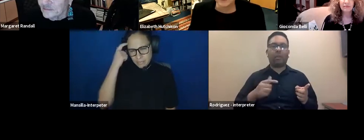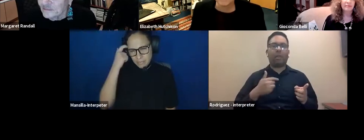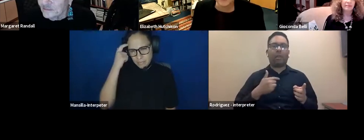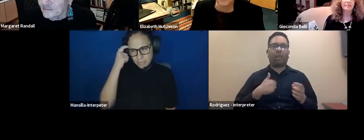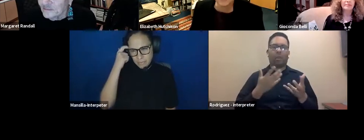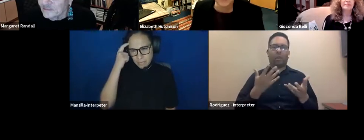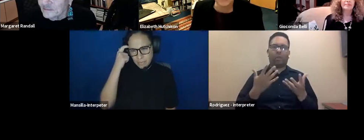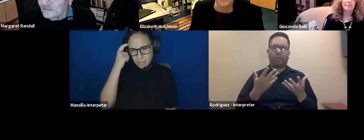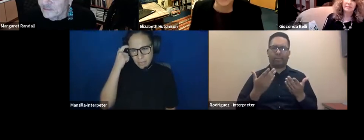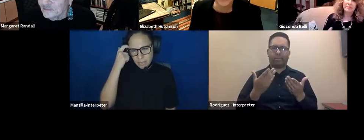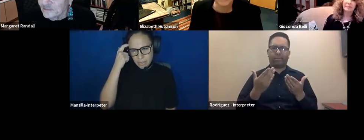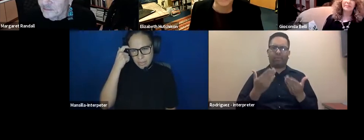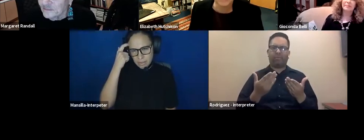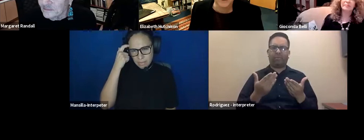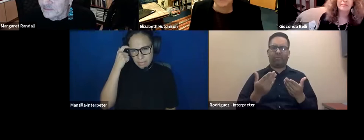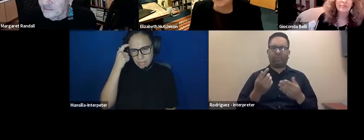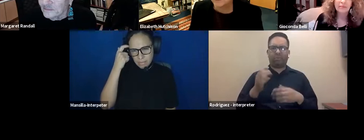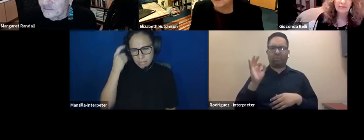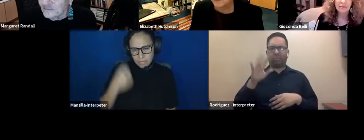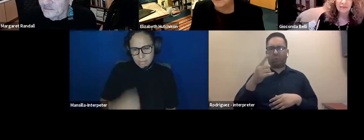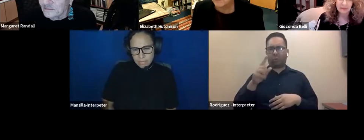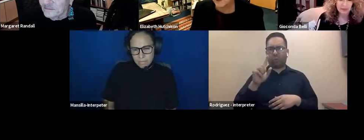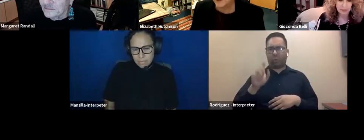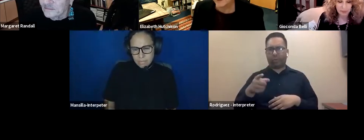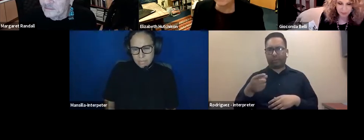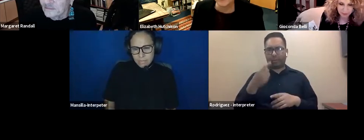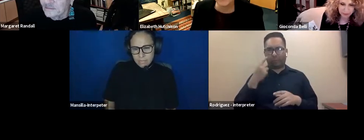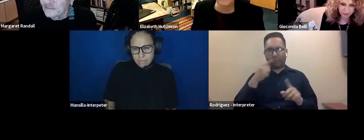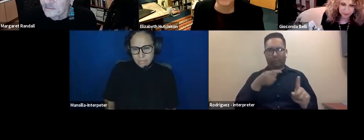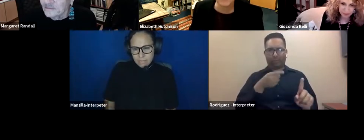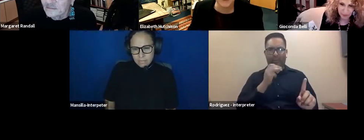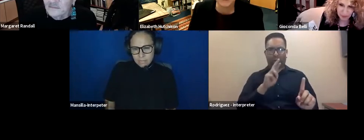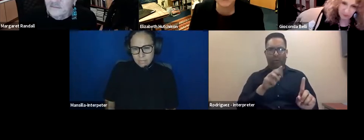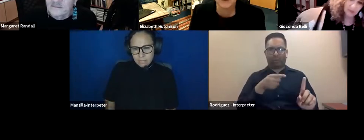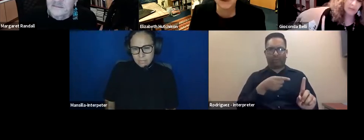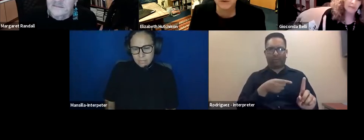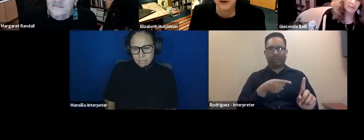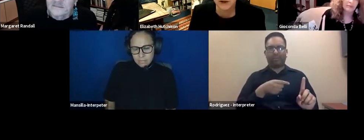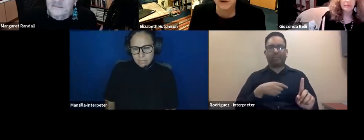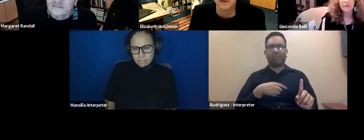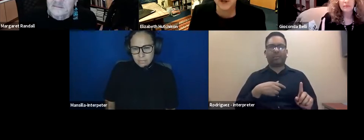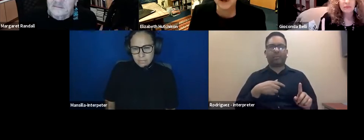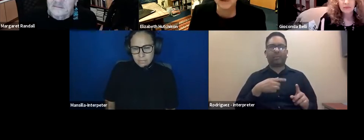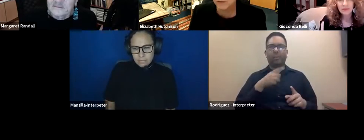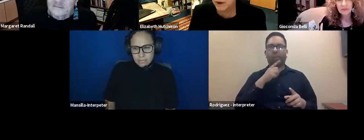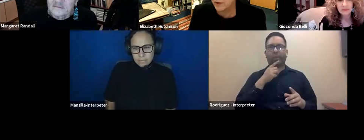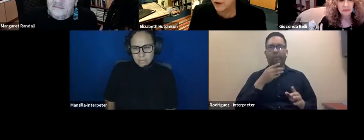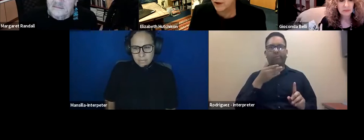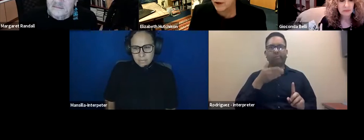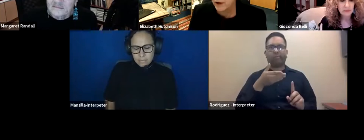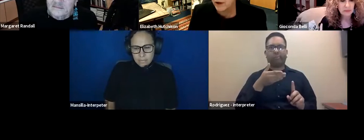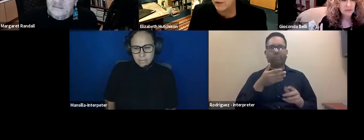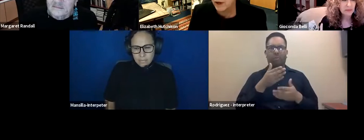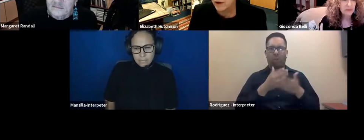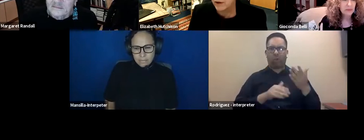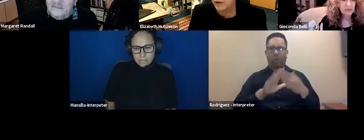question that came in earlier, and this one is for Margaret. Um, and it speaks directly to a section of your memoir